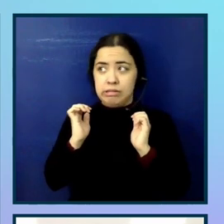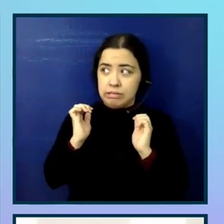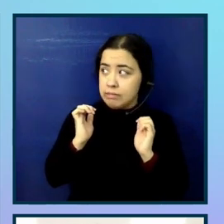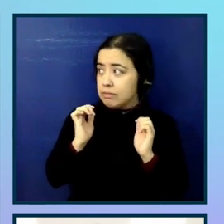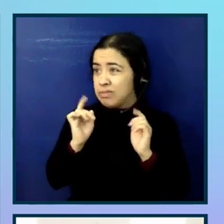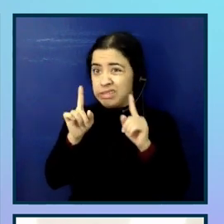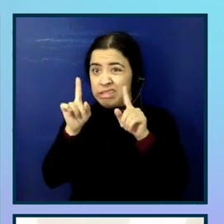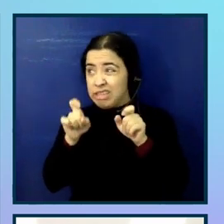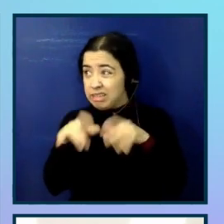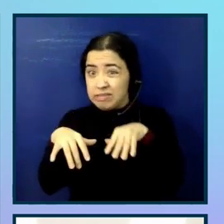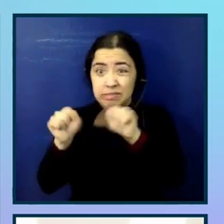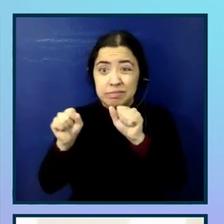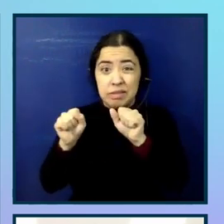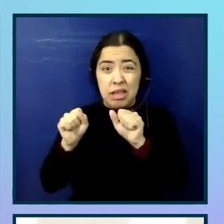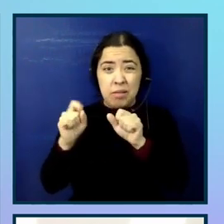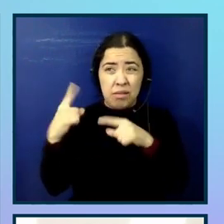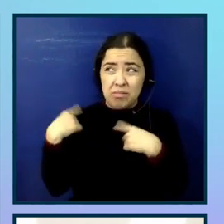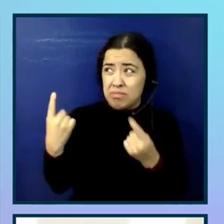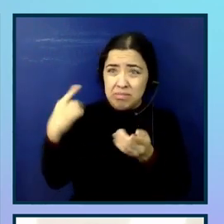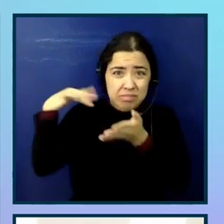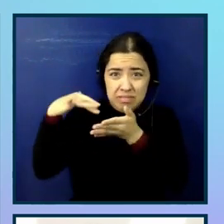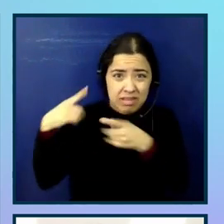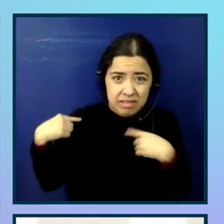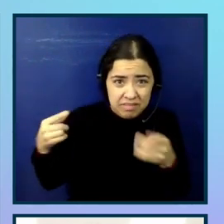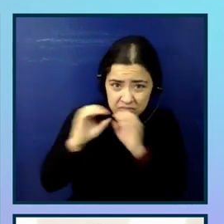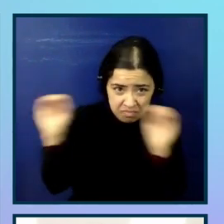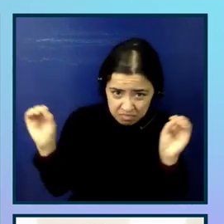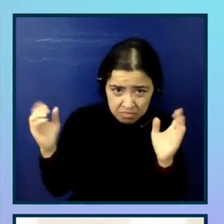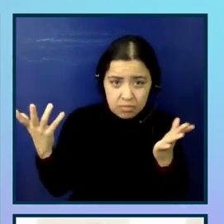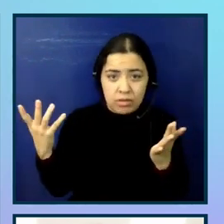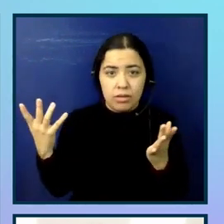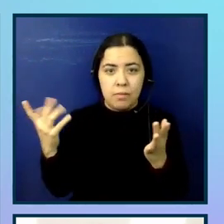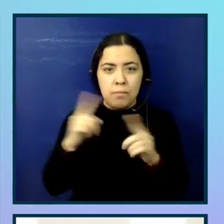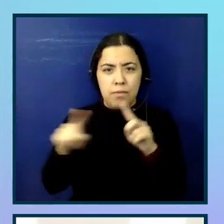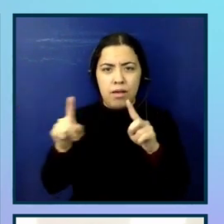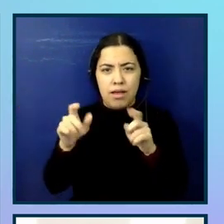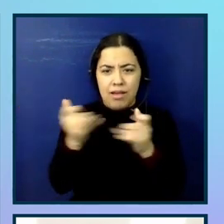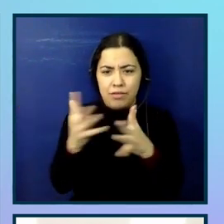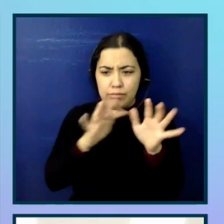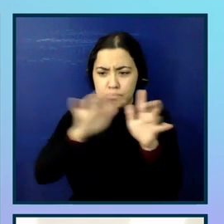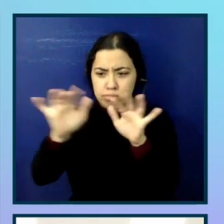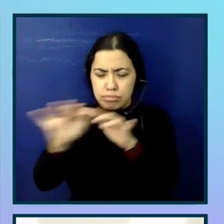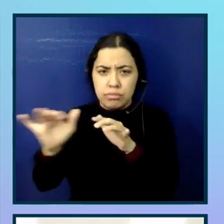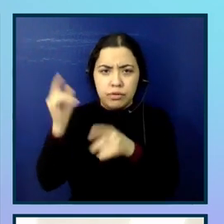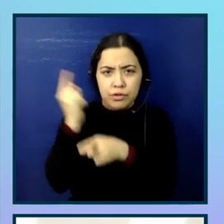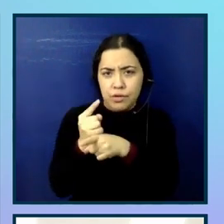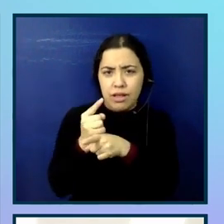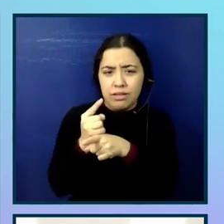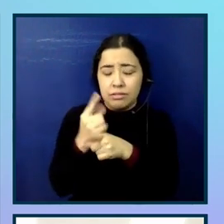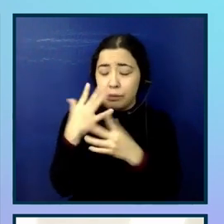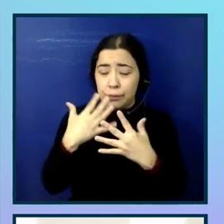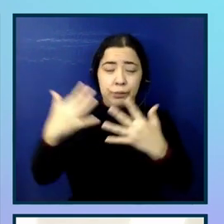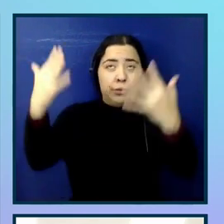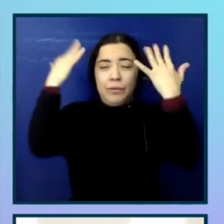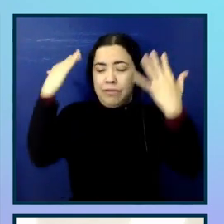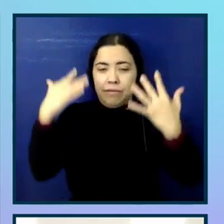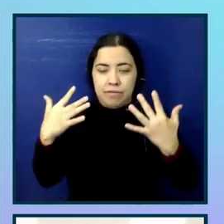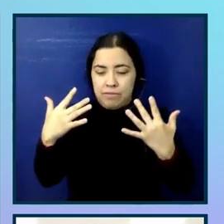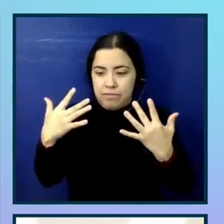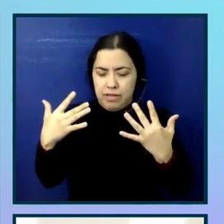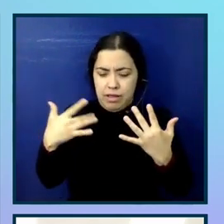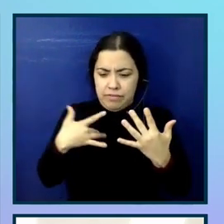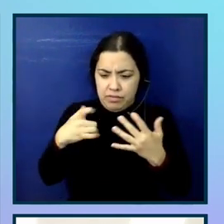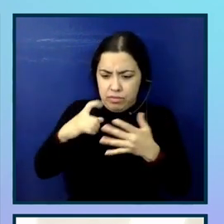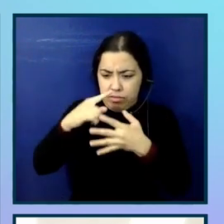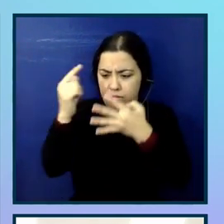studied for, studied for. And then the messaging to your teams has to be done correctly, because it can be quite overwhelming having tickets added to your backlog